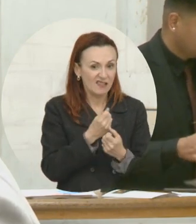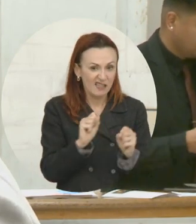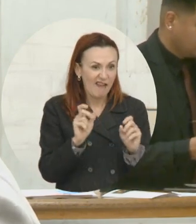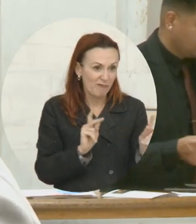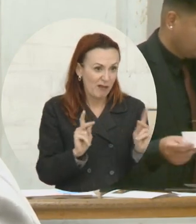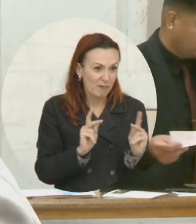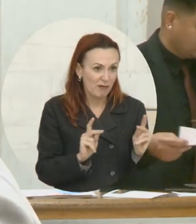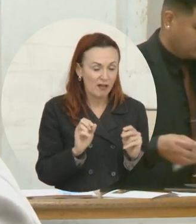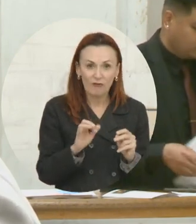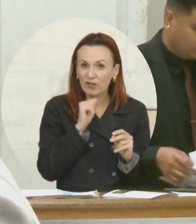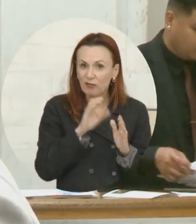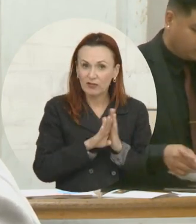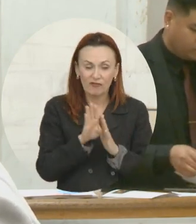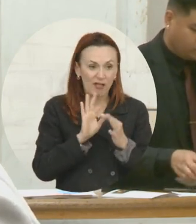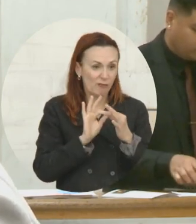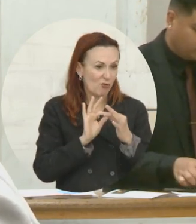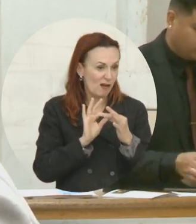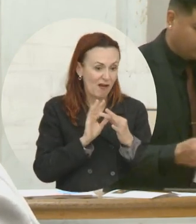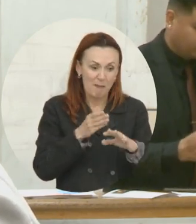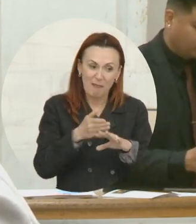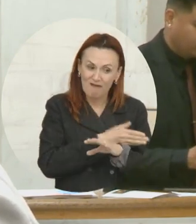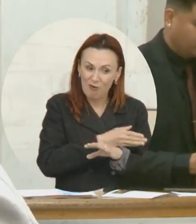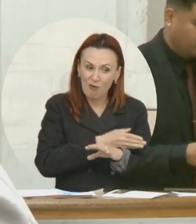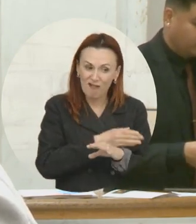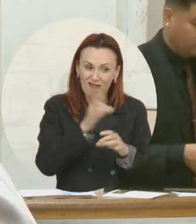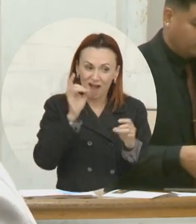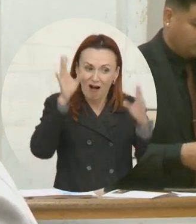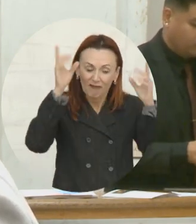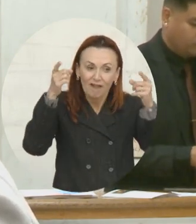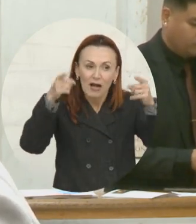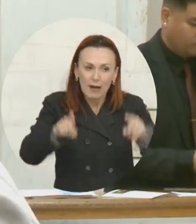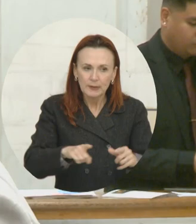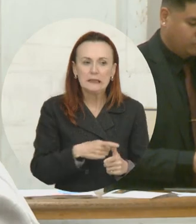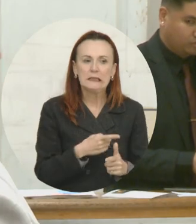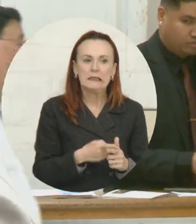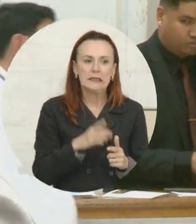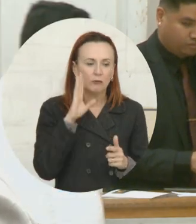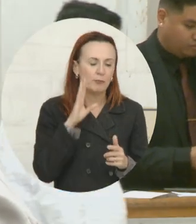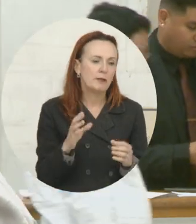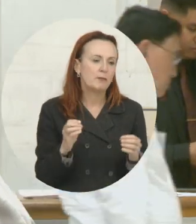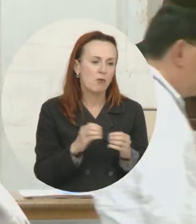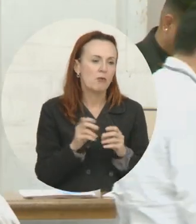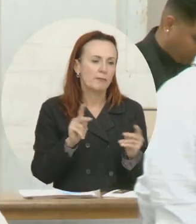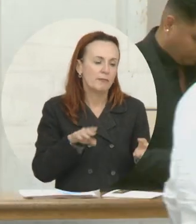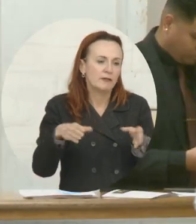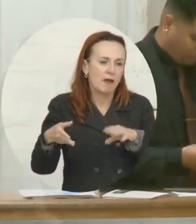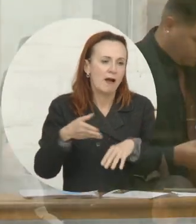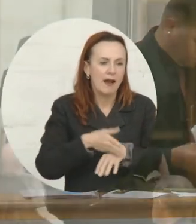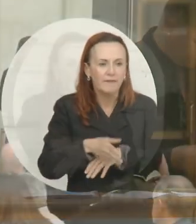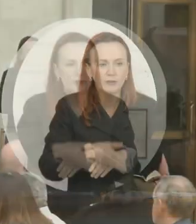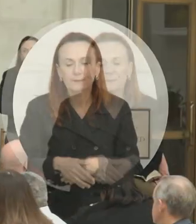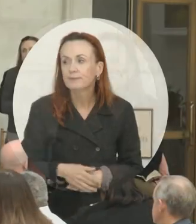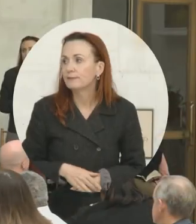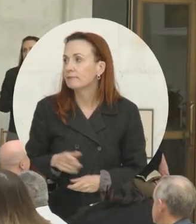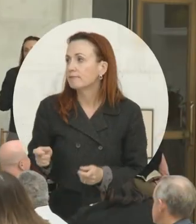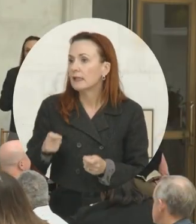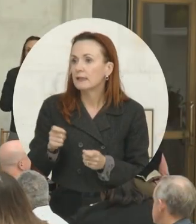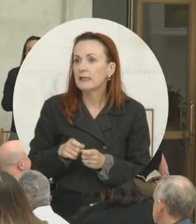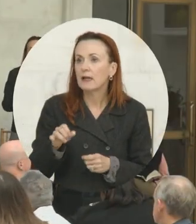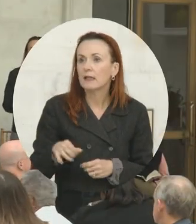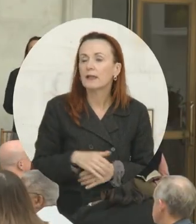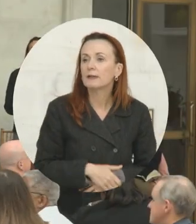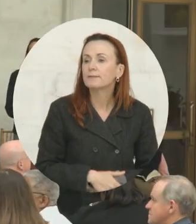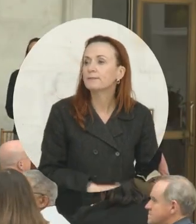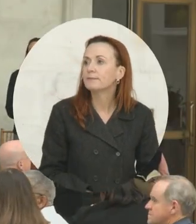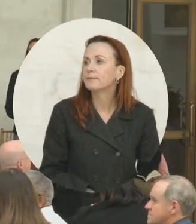build those relationships before it happens, then we're going to have more death after it happens. Exactly. Question over